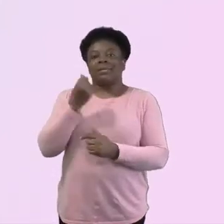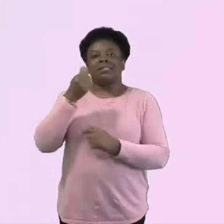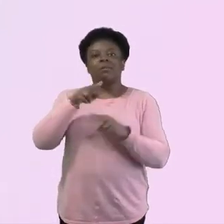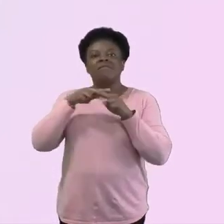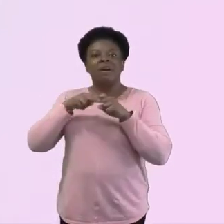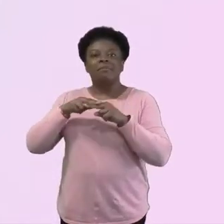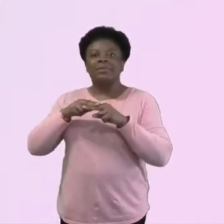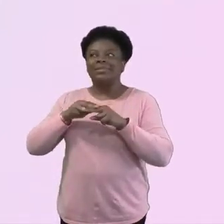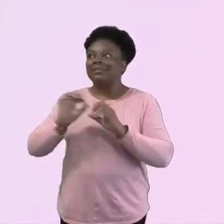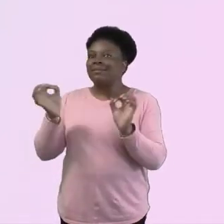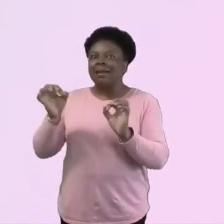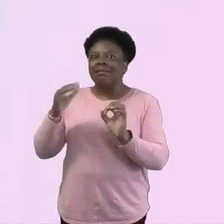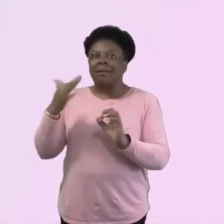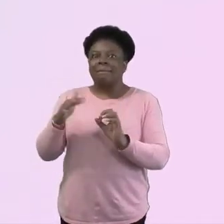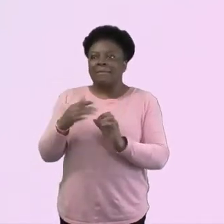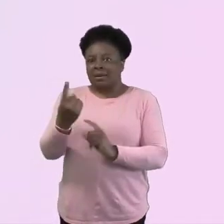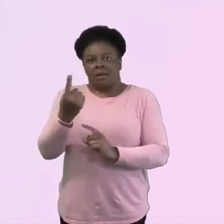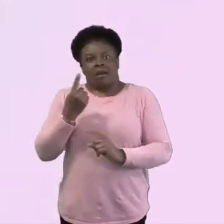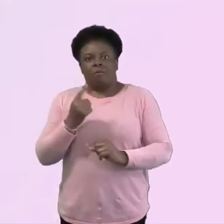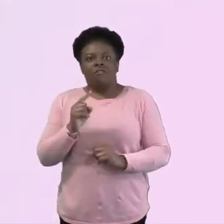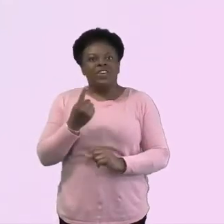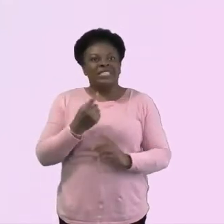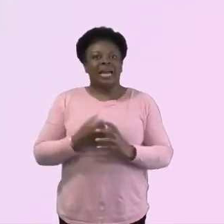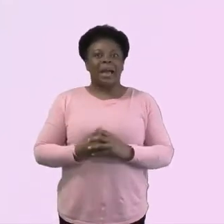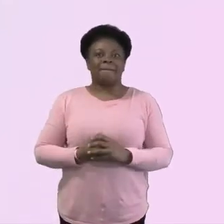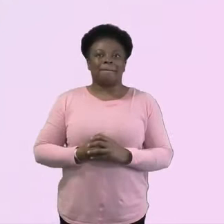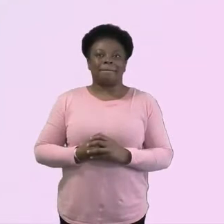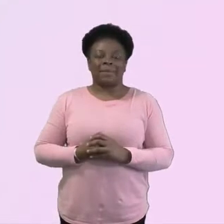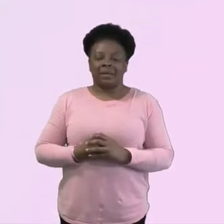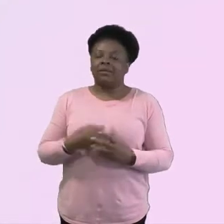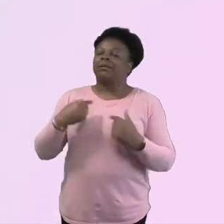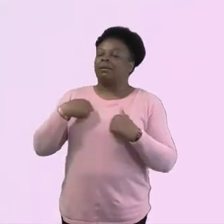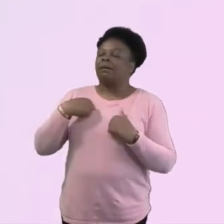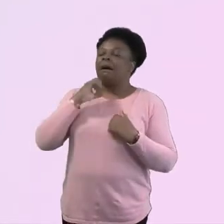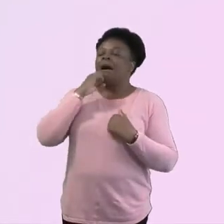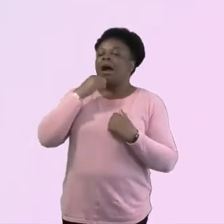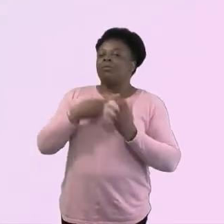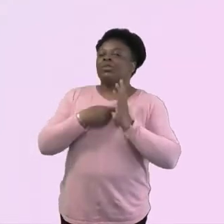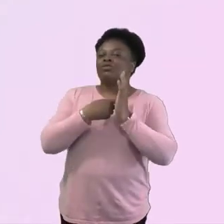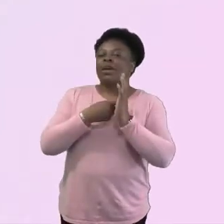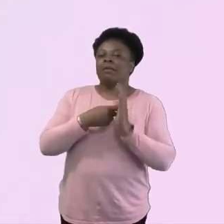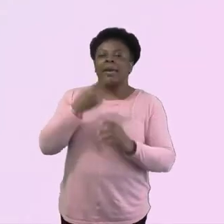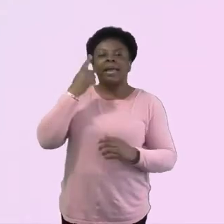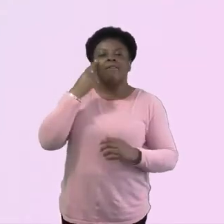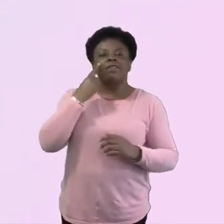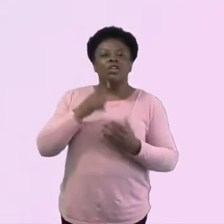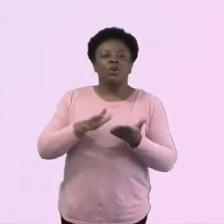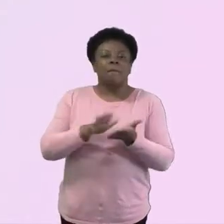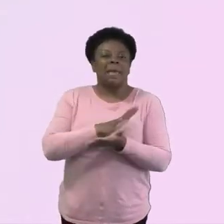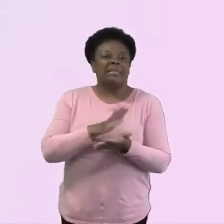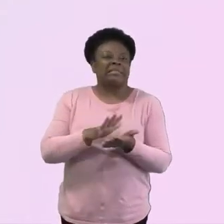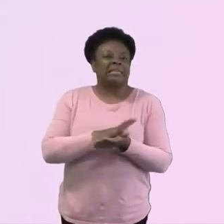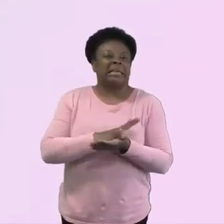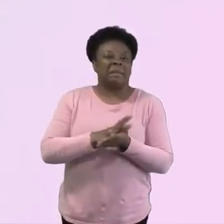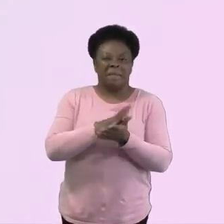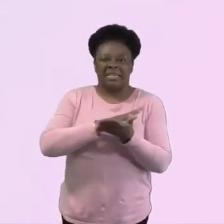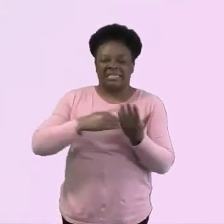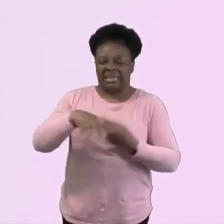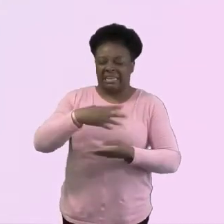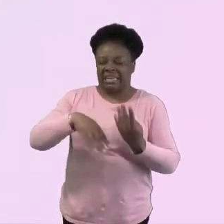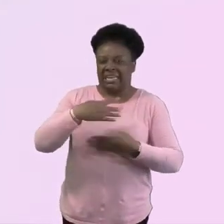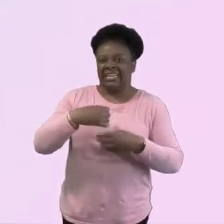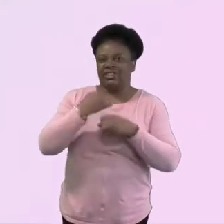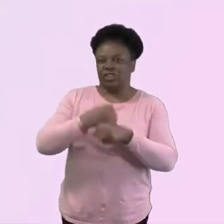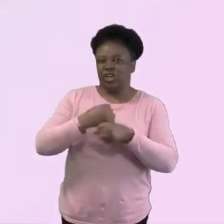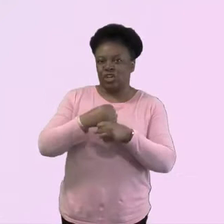Personally, I would signpost there to Messy Church and look at what Messy Church can offer in that way. Messy Church